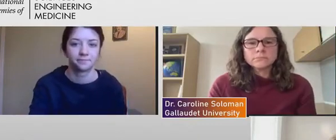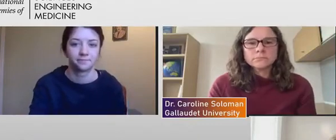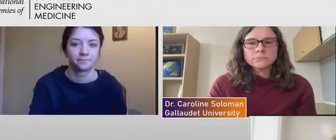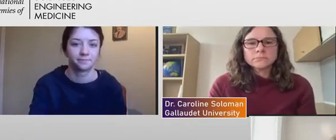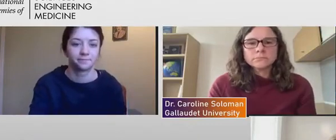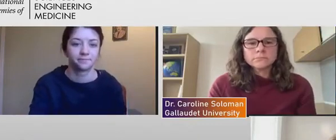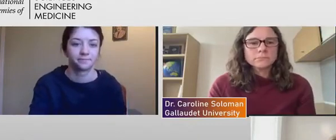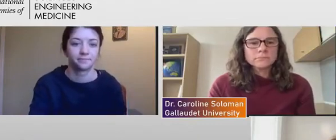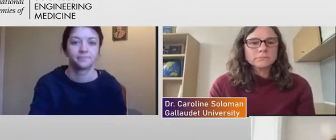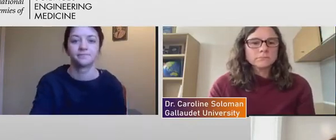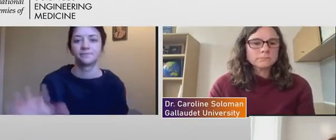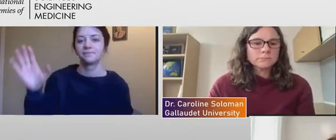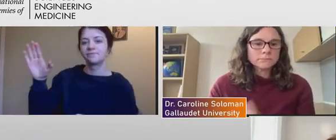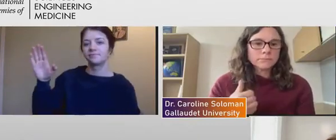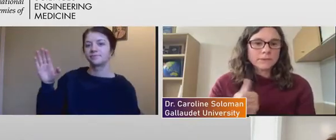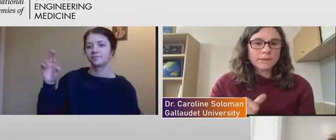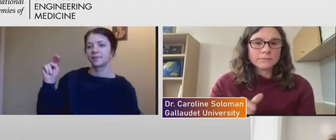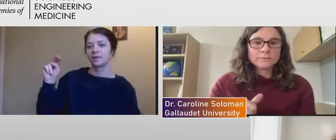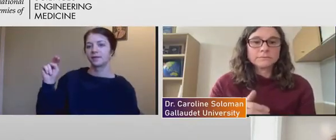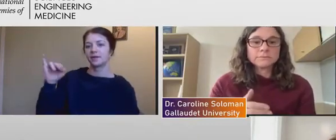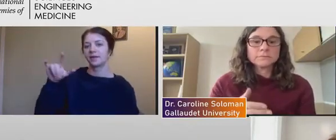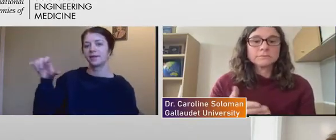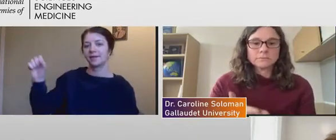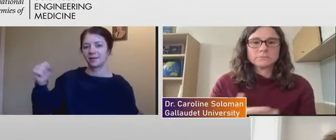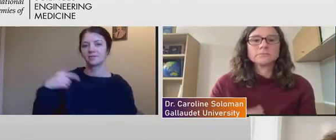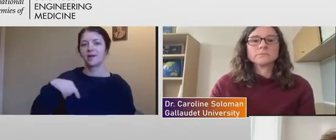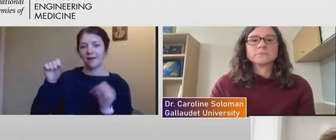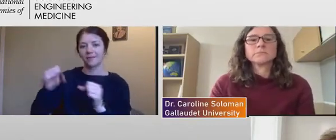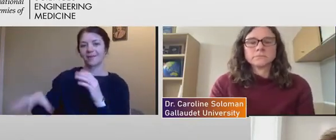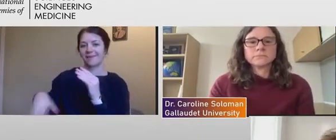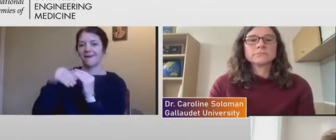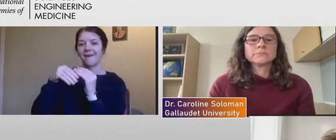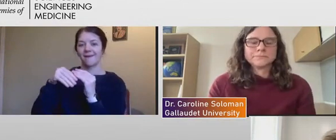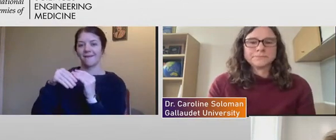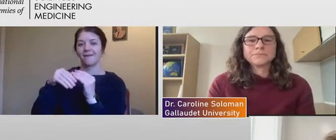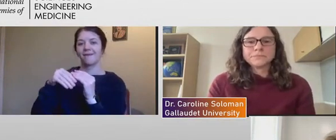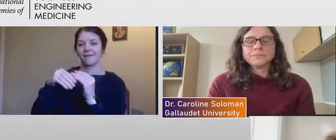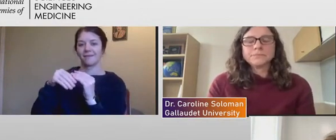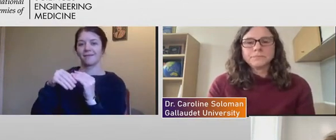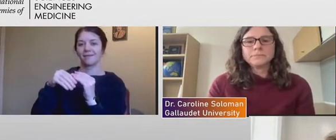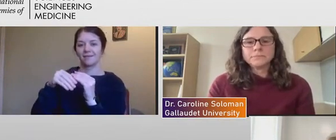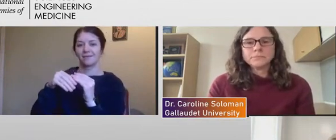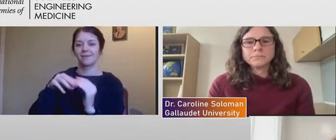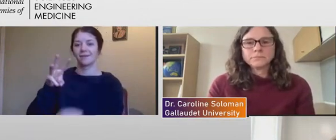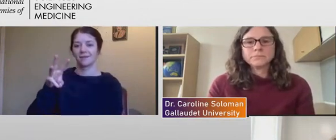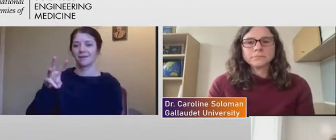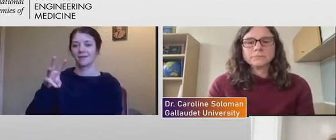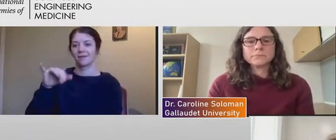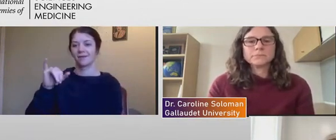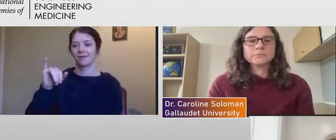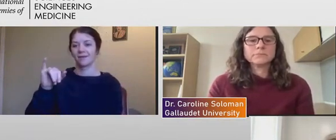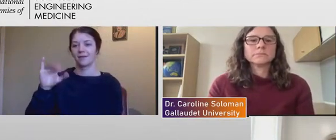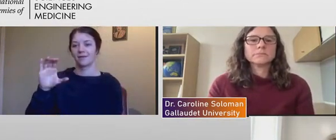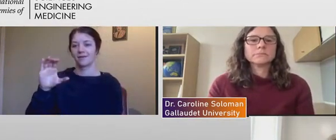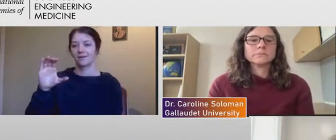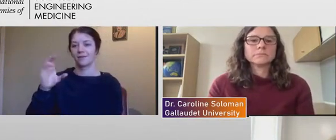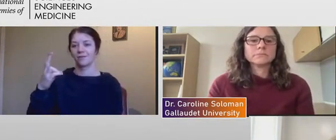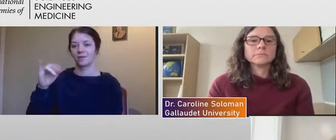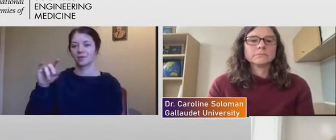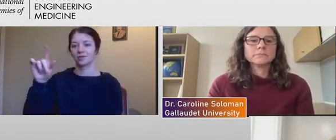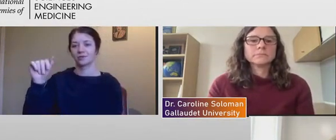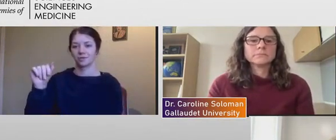I can add something. So, I'm Nils Hackinson. I'm at Wichita State University. Male,